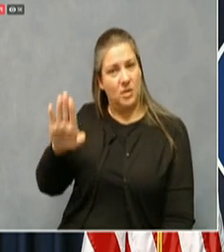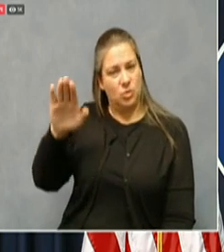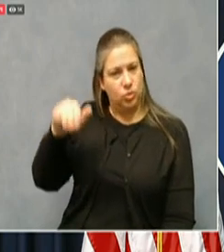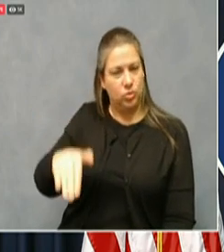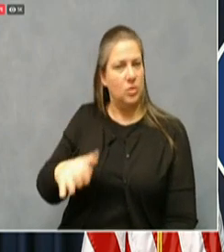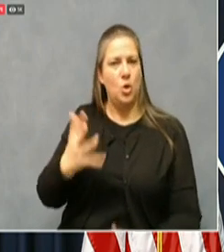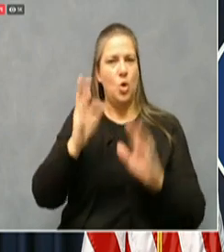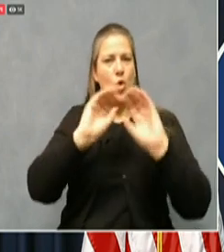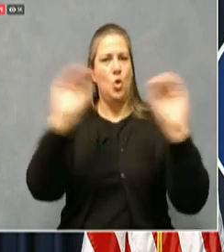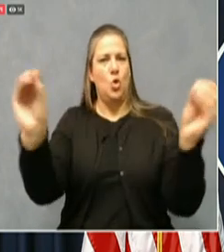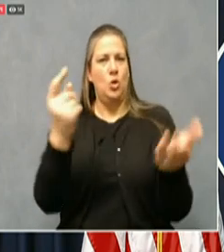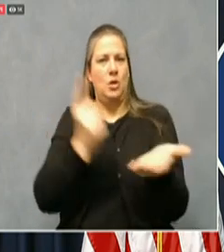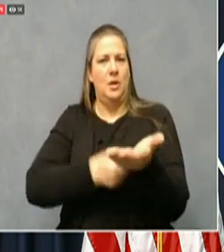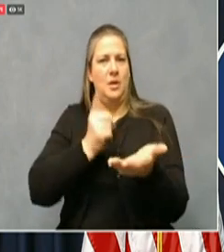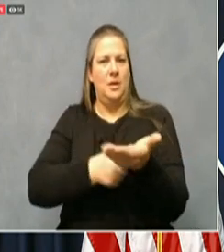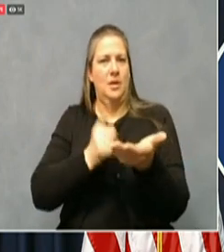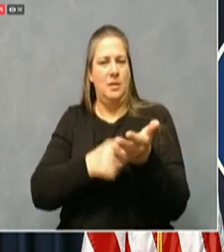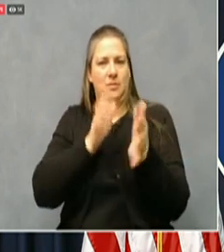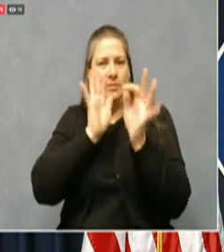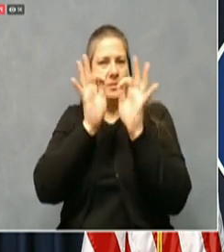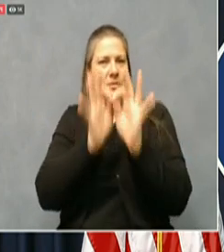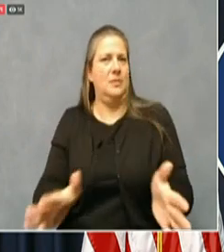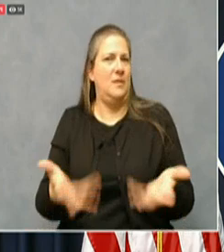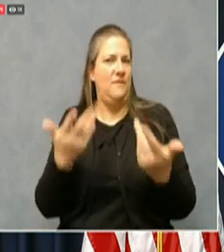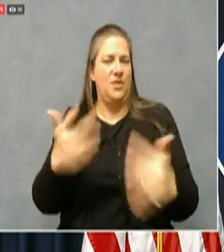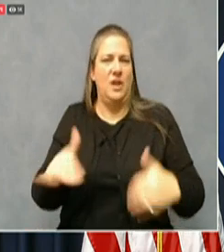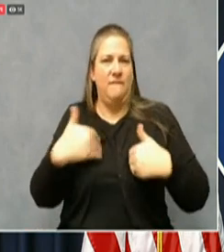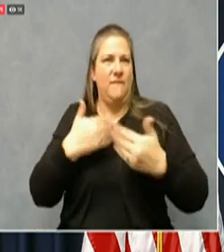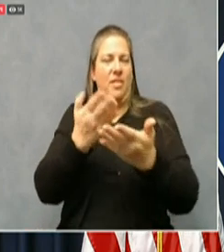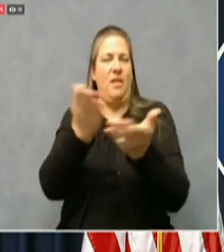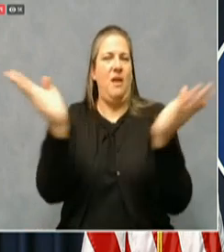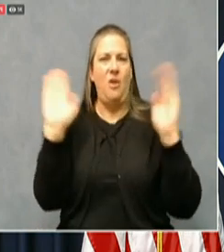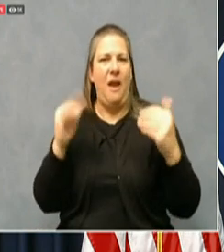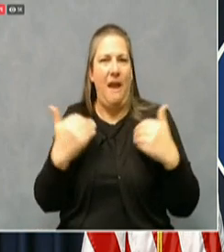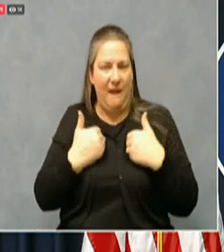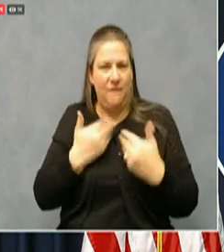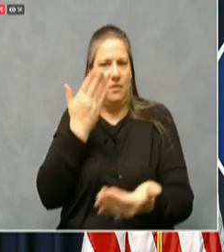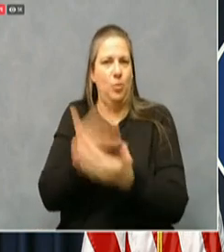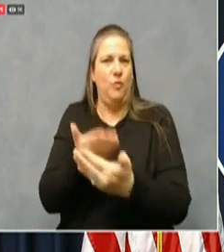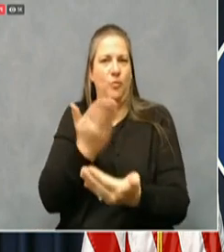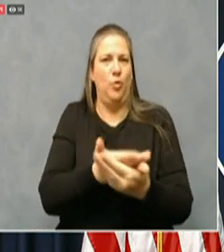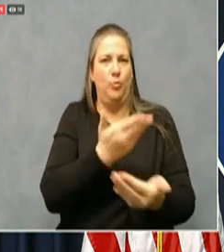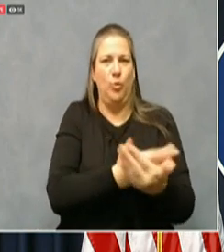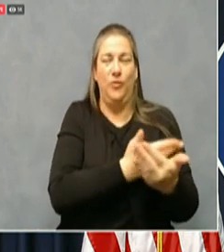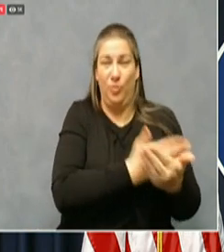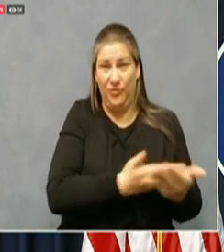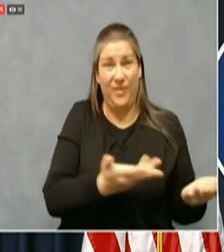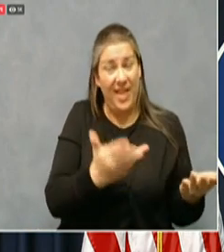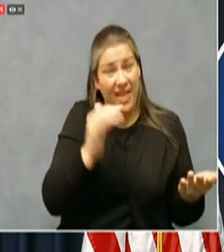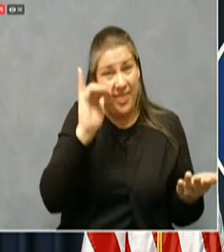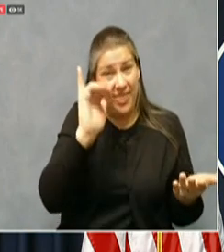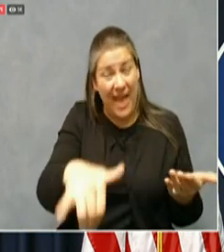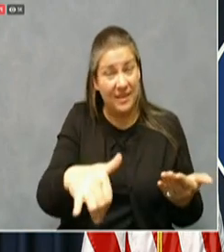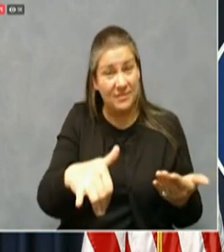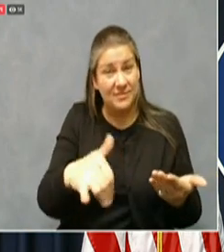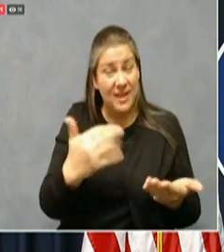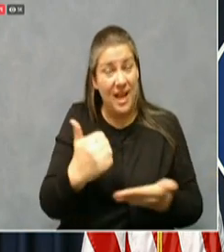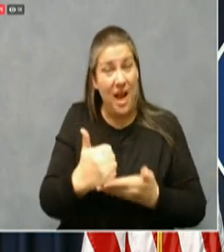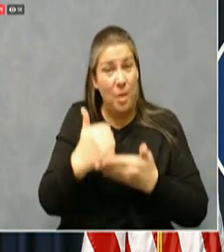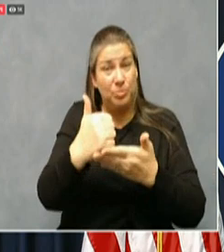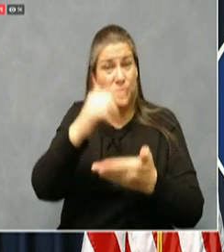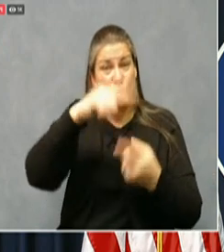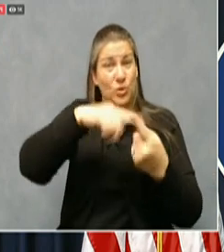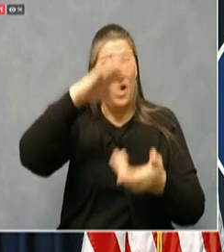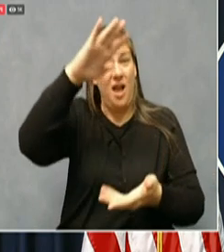though there's disinformation out there that these are steps that are effective in stopping the exponential growth of the virus.